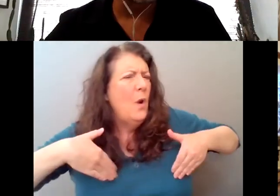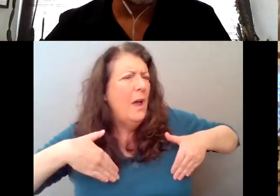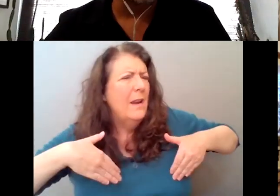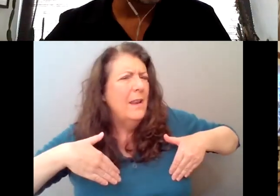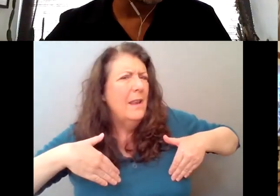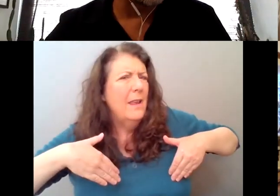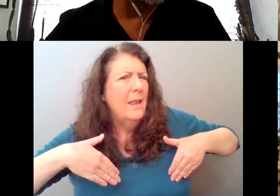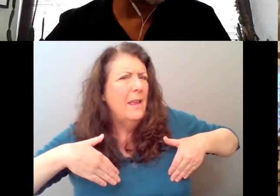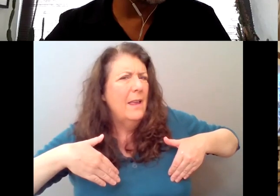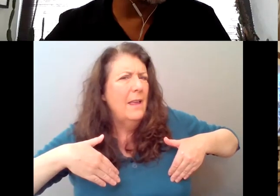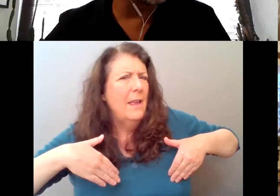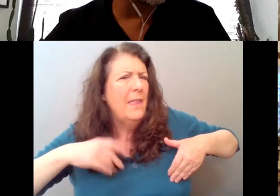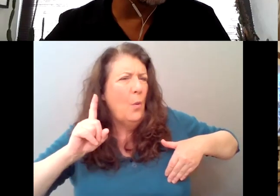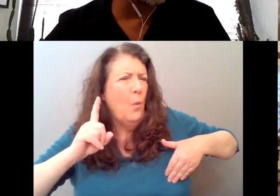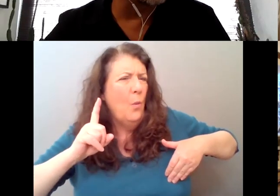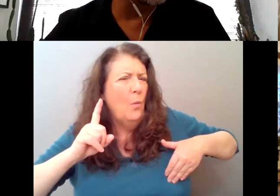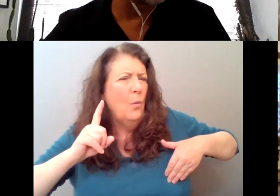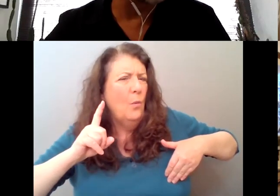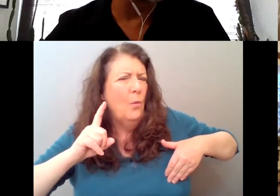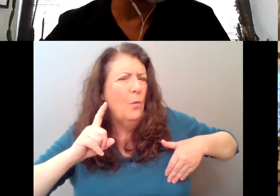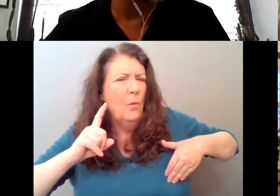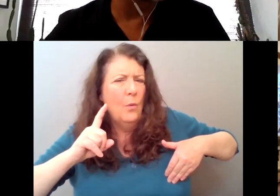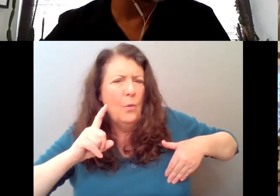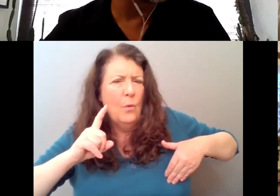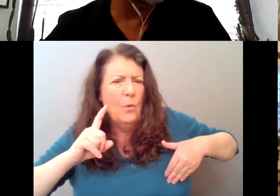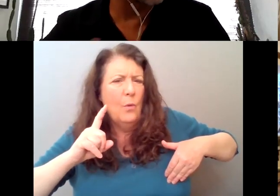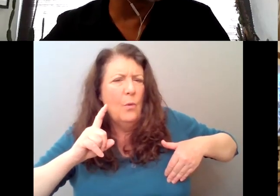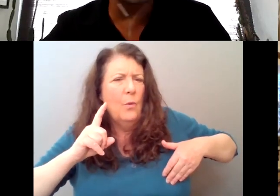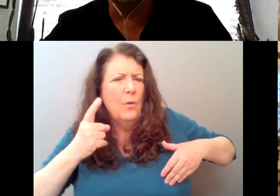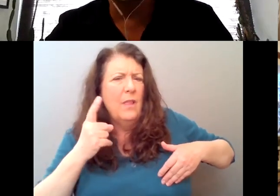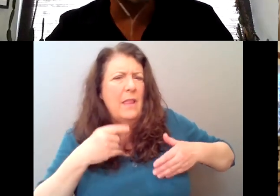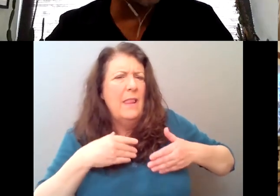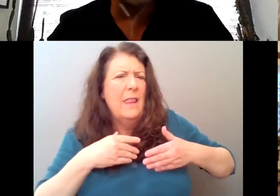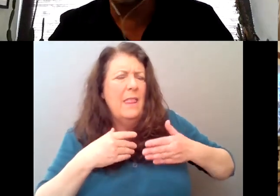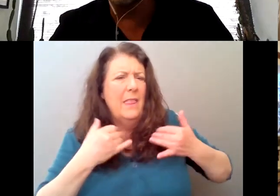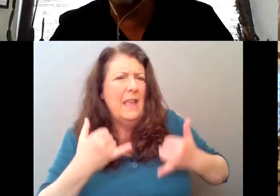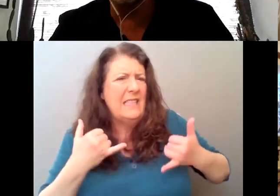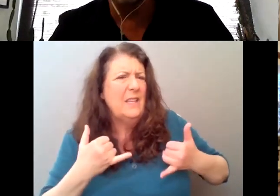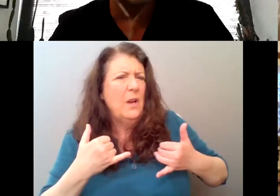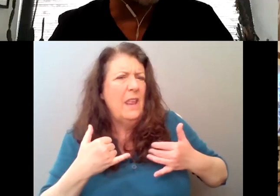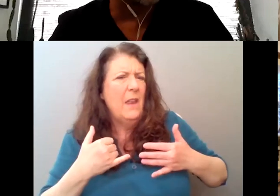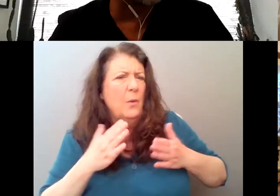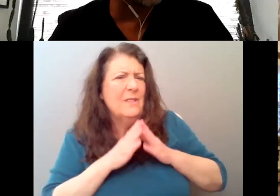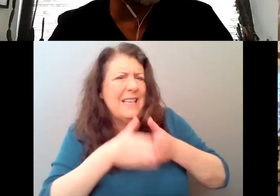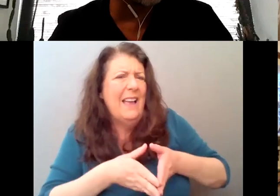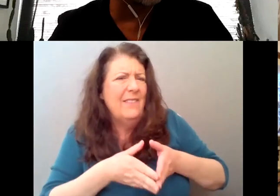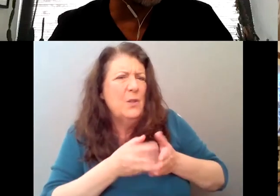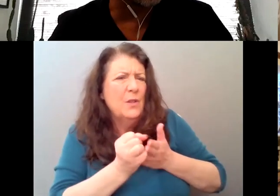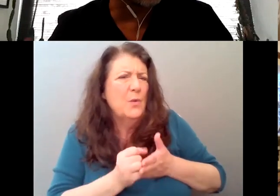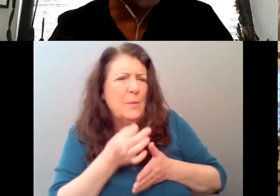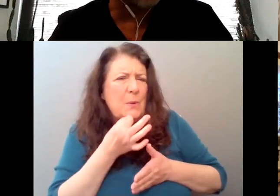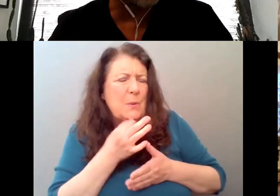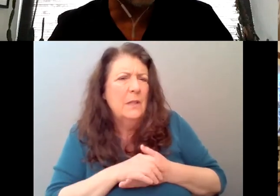Ask this one and then we'll dive in. I think. Okay. Um, well, yeah, I mean, I mean, I think, but I think you answered it. My, my, my